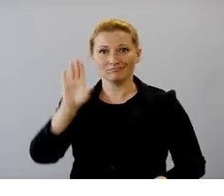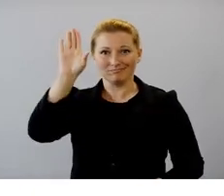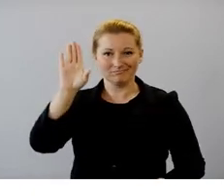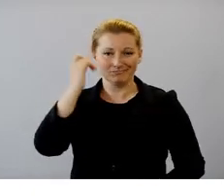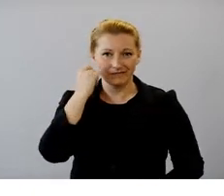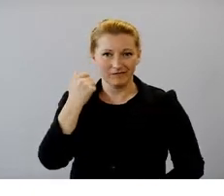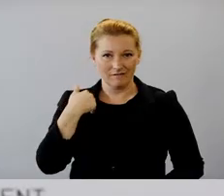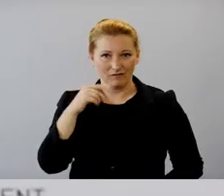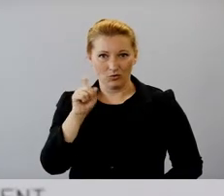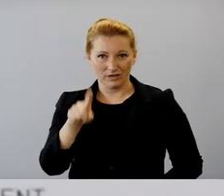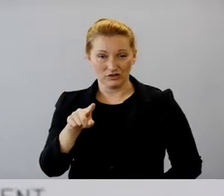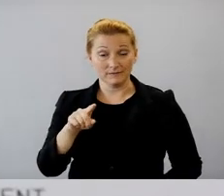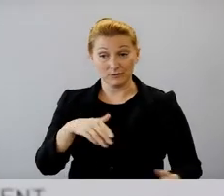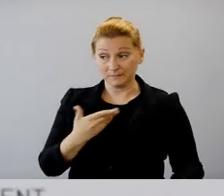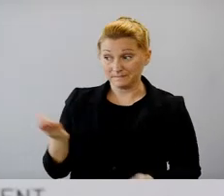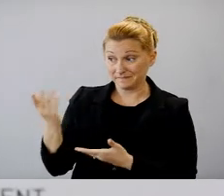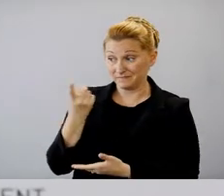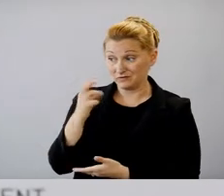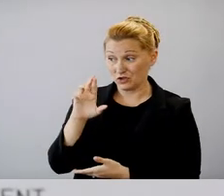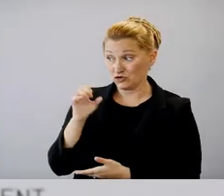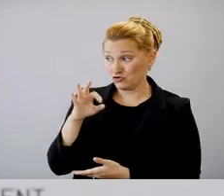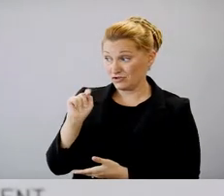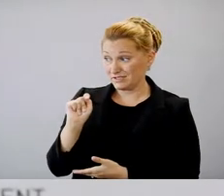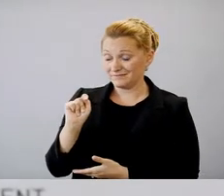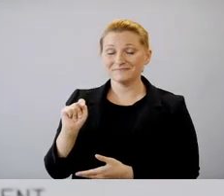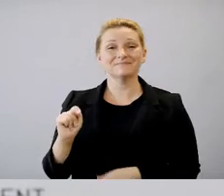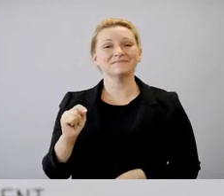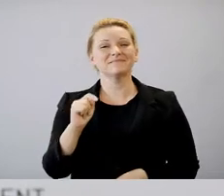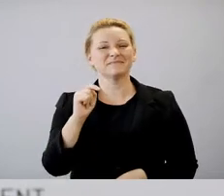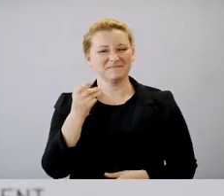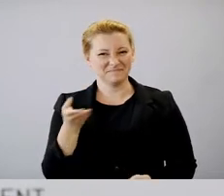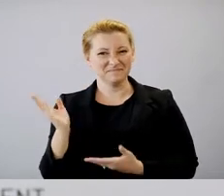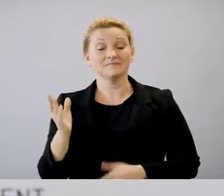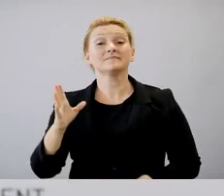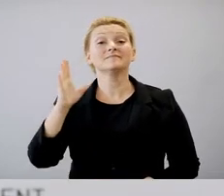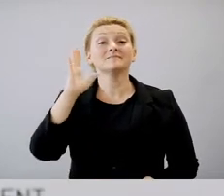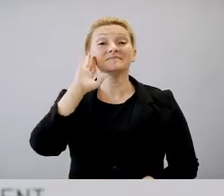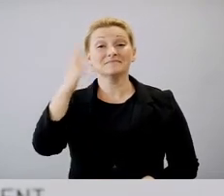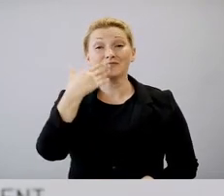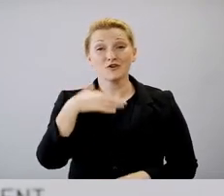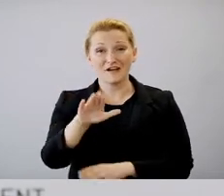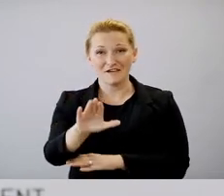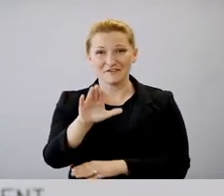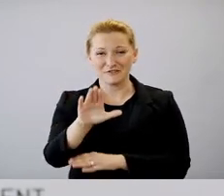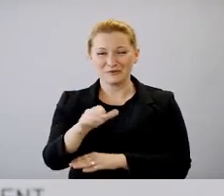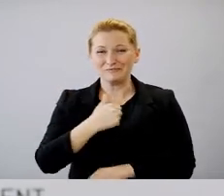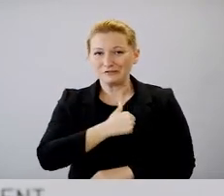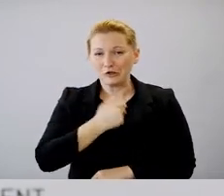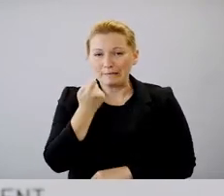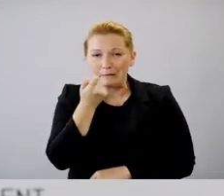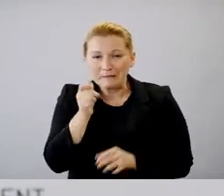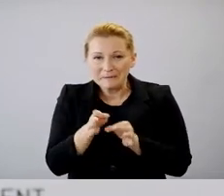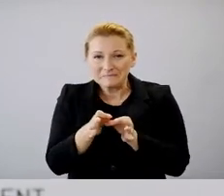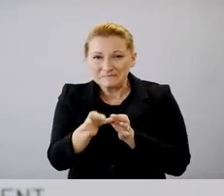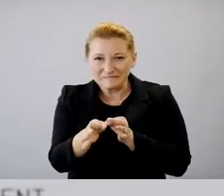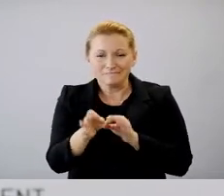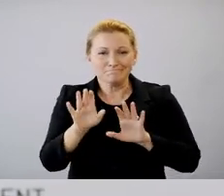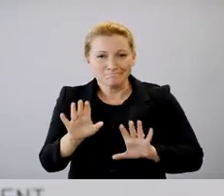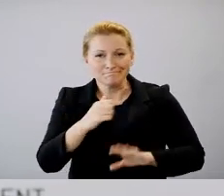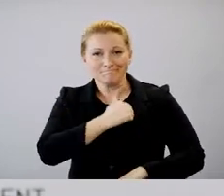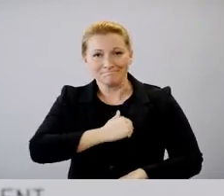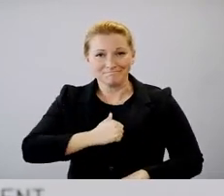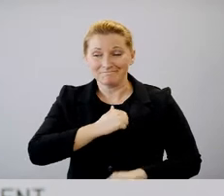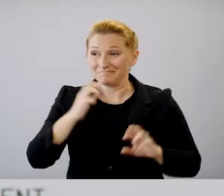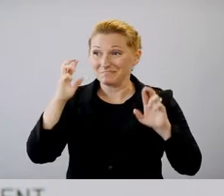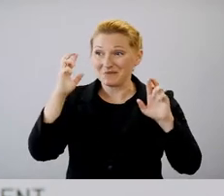turn it over to Dr. Christ. Good afternoon, everyone, and thank you for joining me today. We're a little bit later than we normally do, so